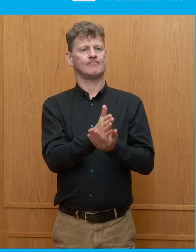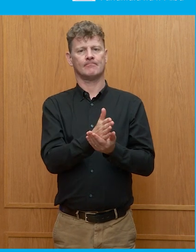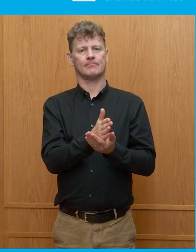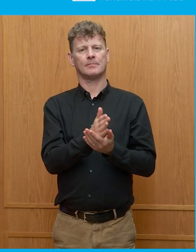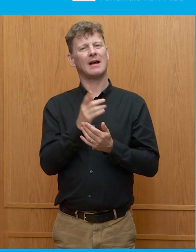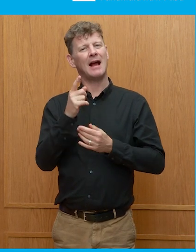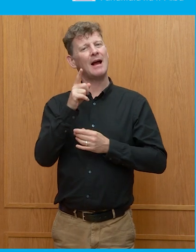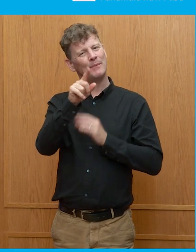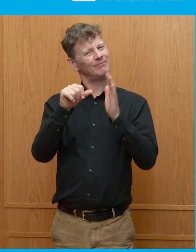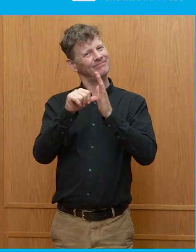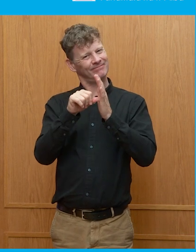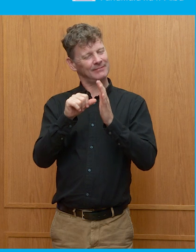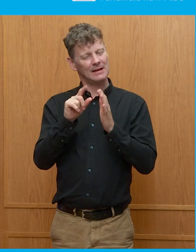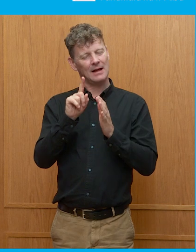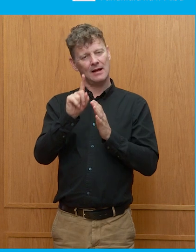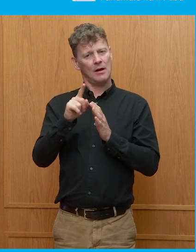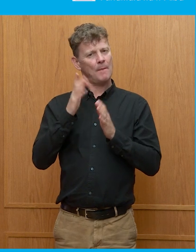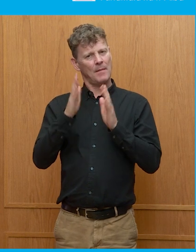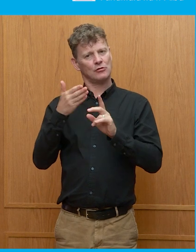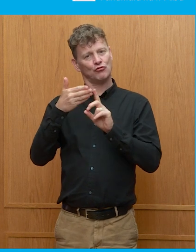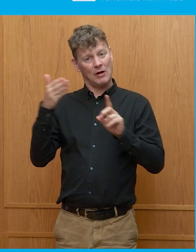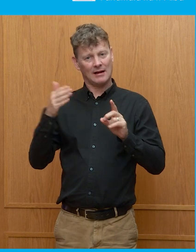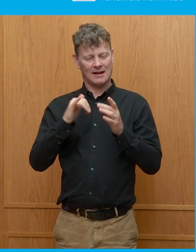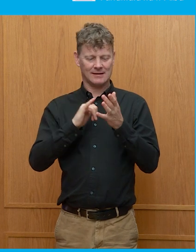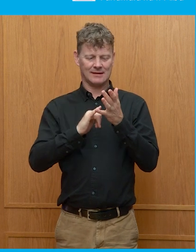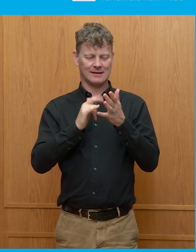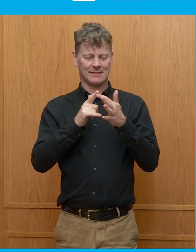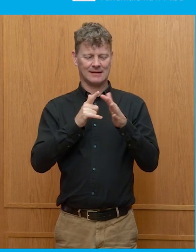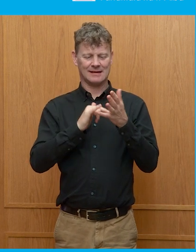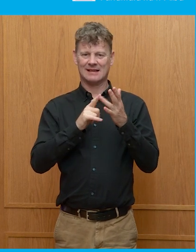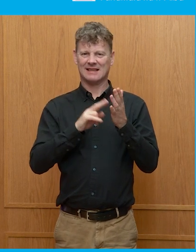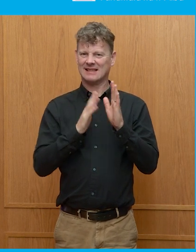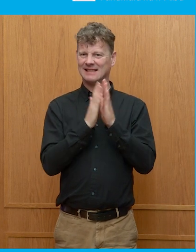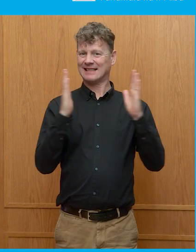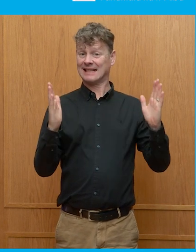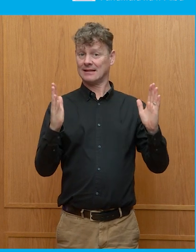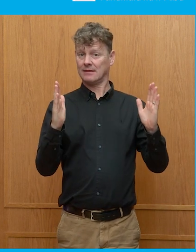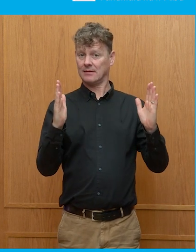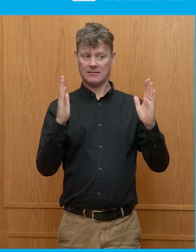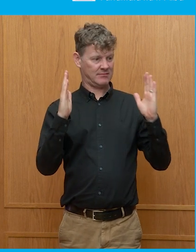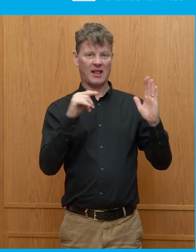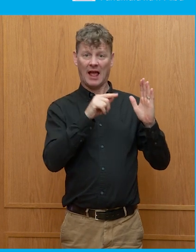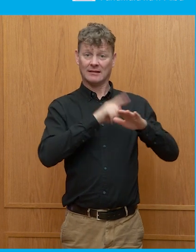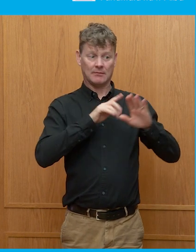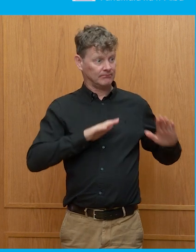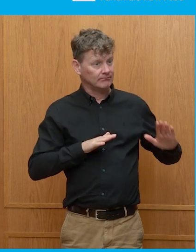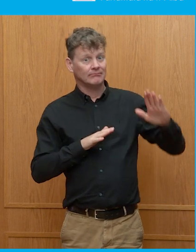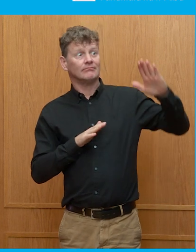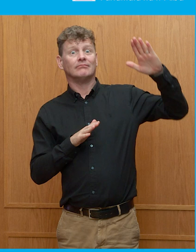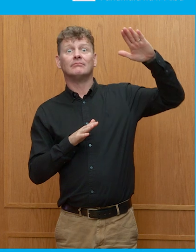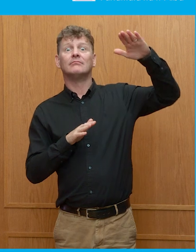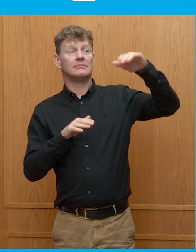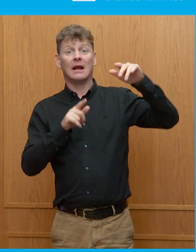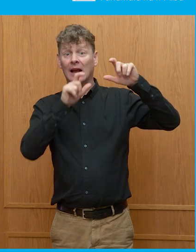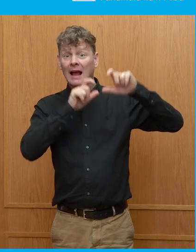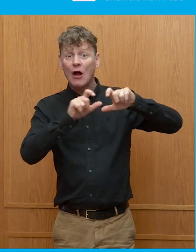you're alluding to, is to recognise that there is a season. And when that season ends, you can't just carry on like